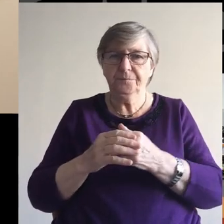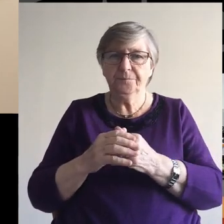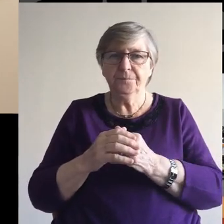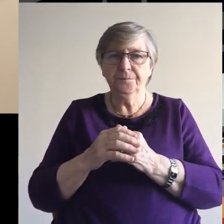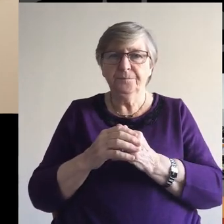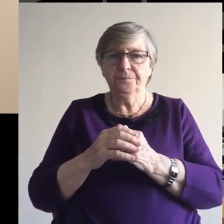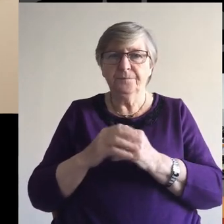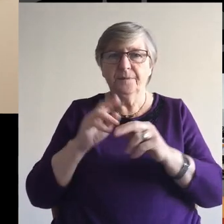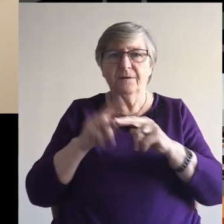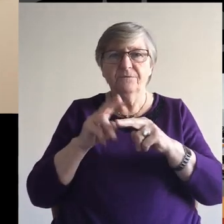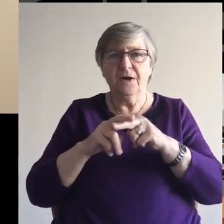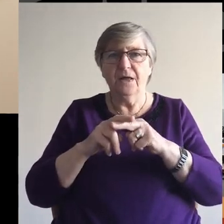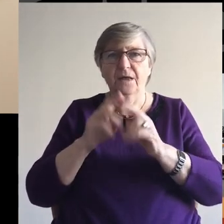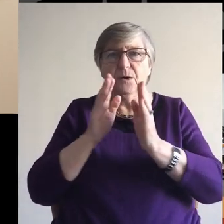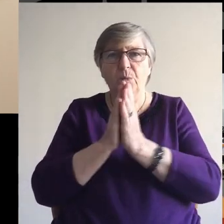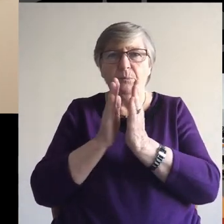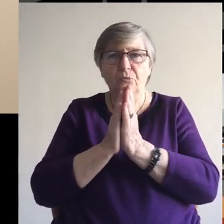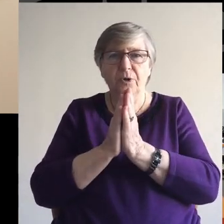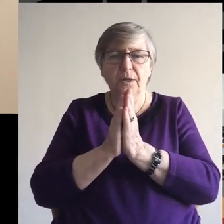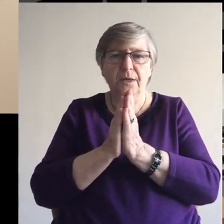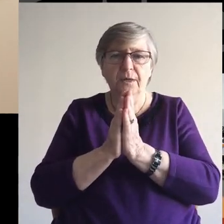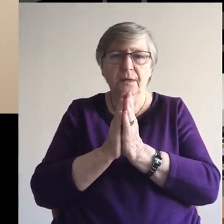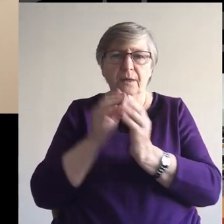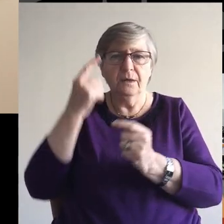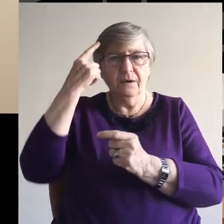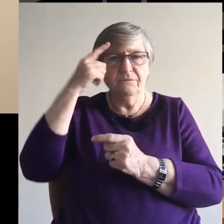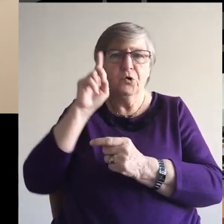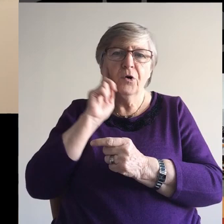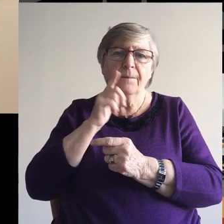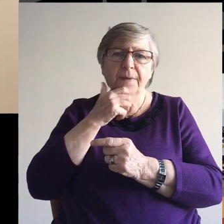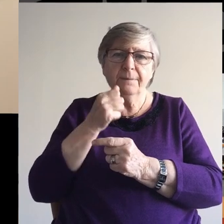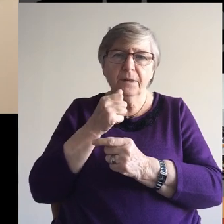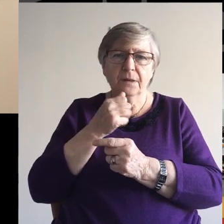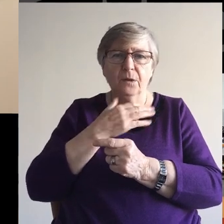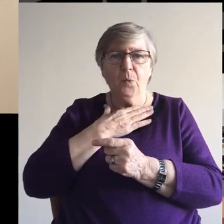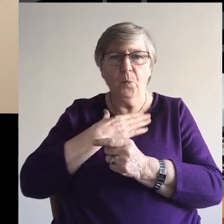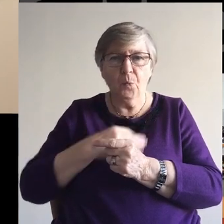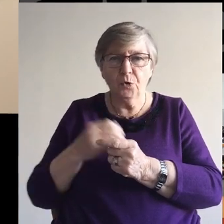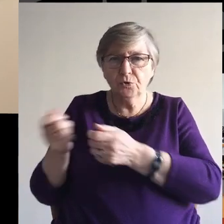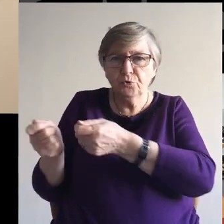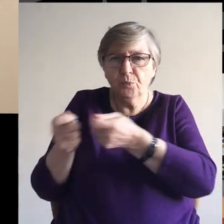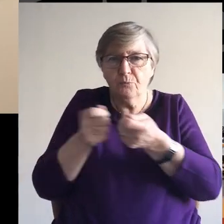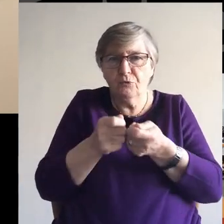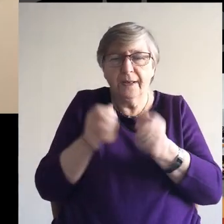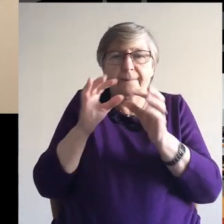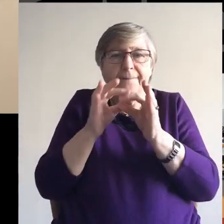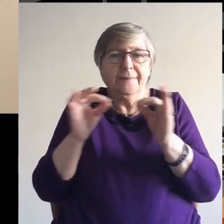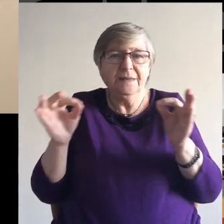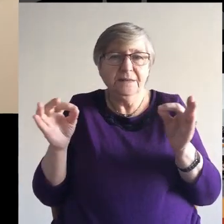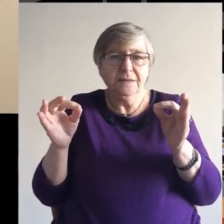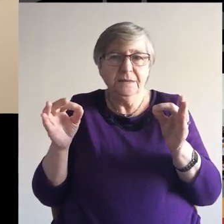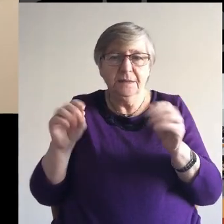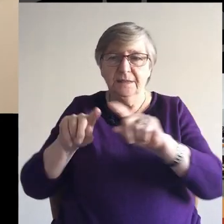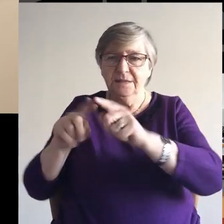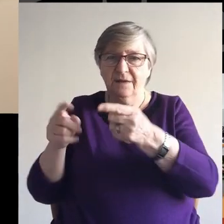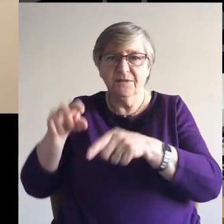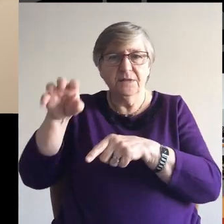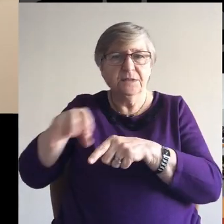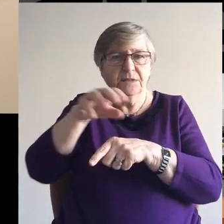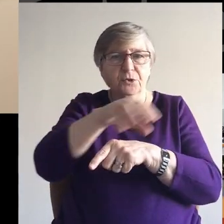Father, we pray for those who would seek to bring peace in those situations.